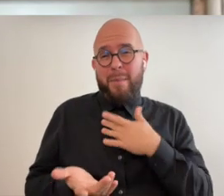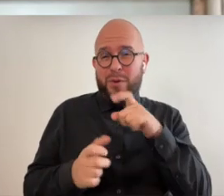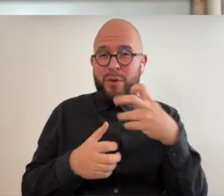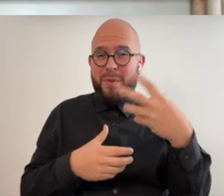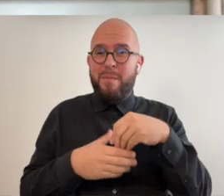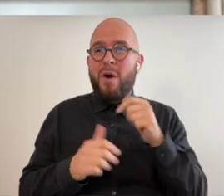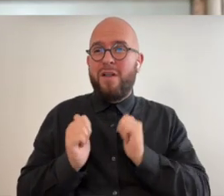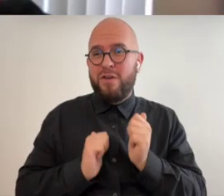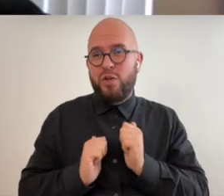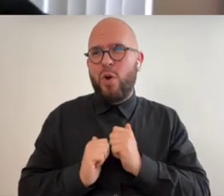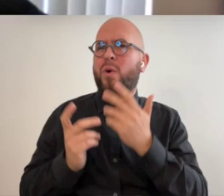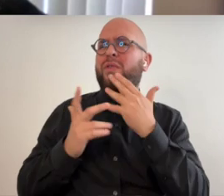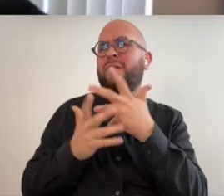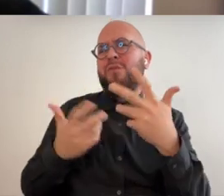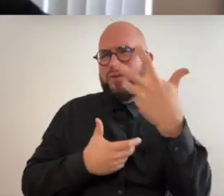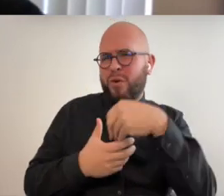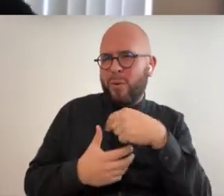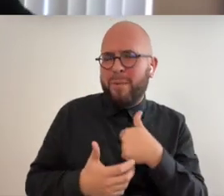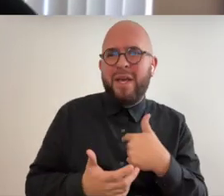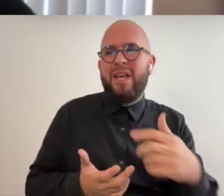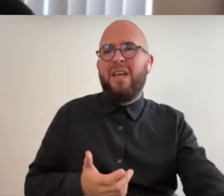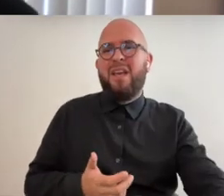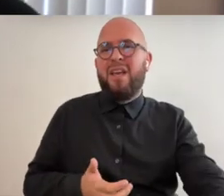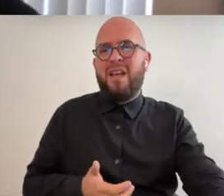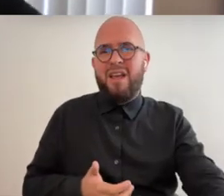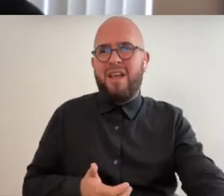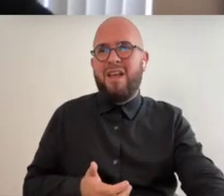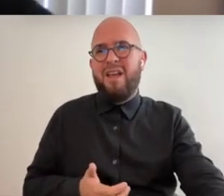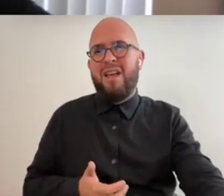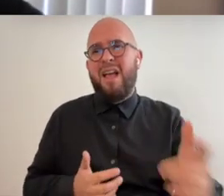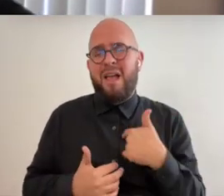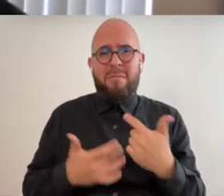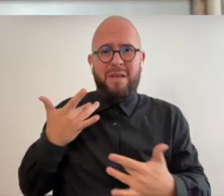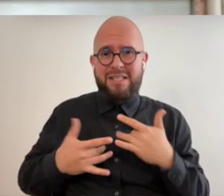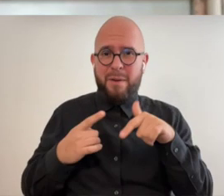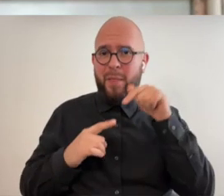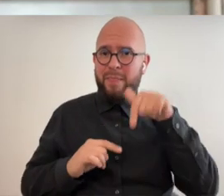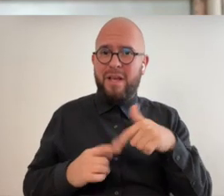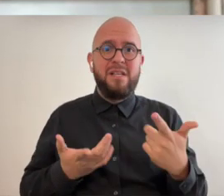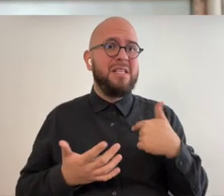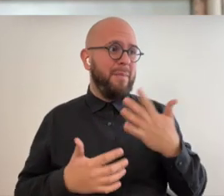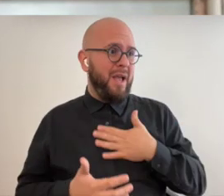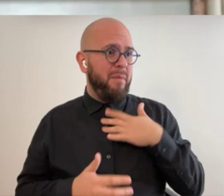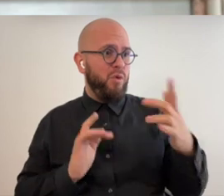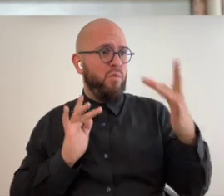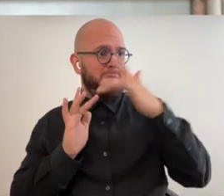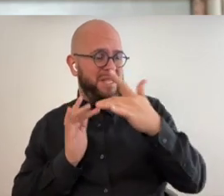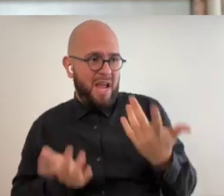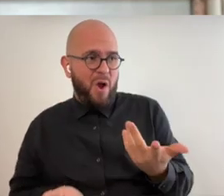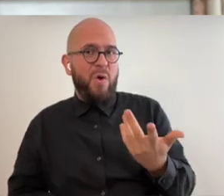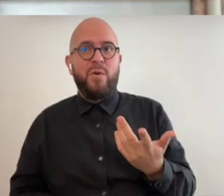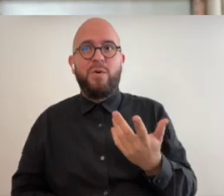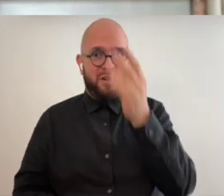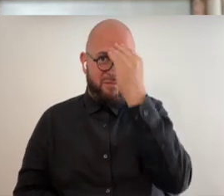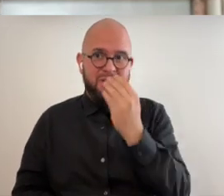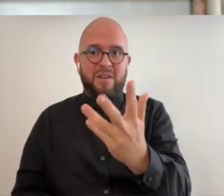and um thank you so much for including me i'm i'm i'm so excited about this i was so glad you reached out this was by